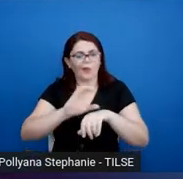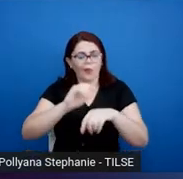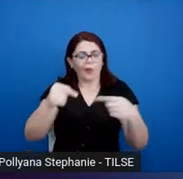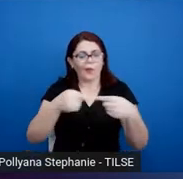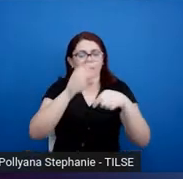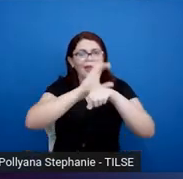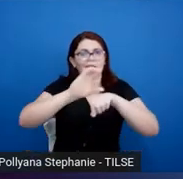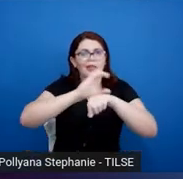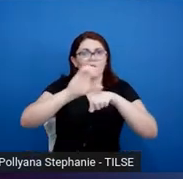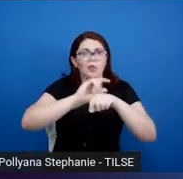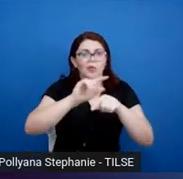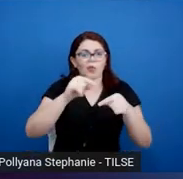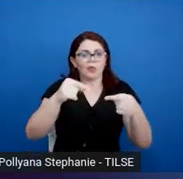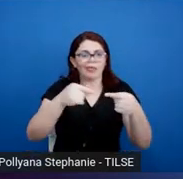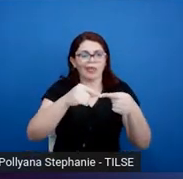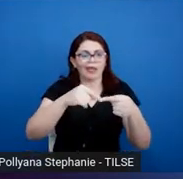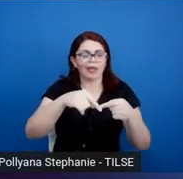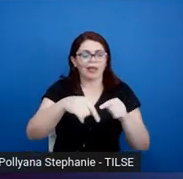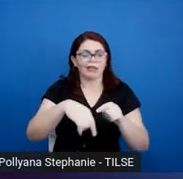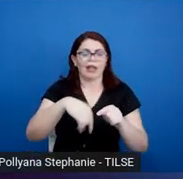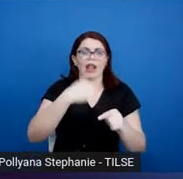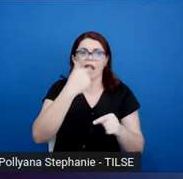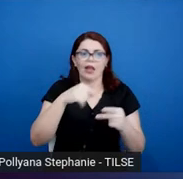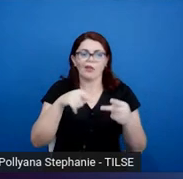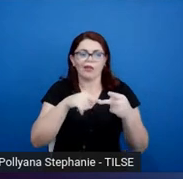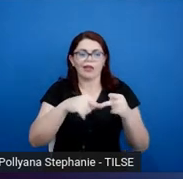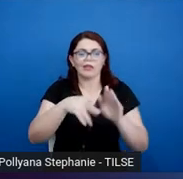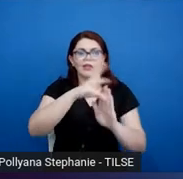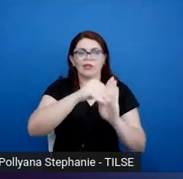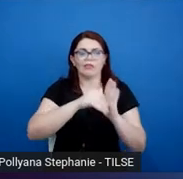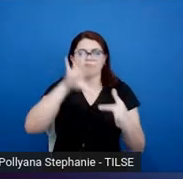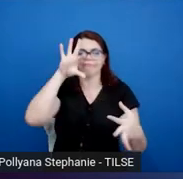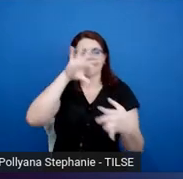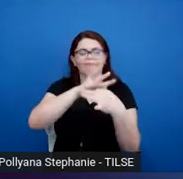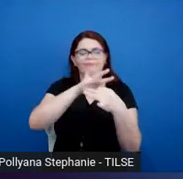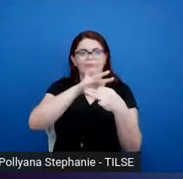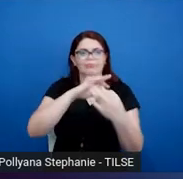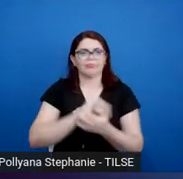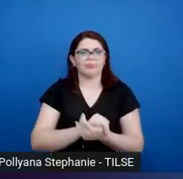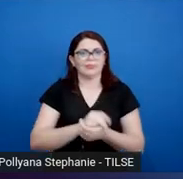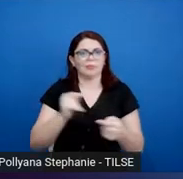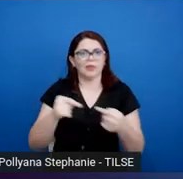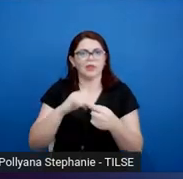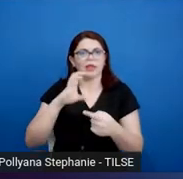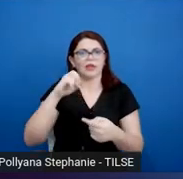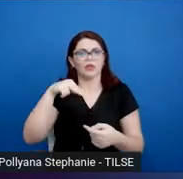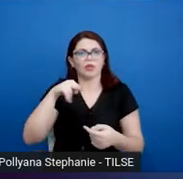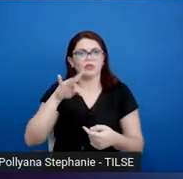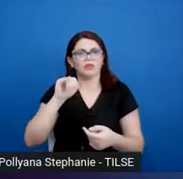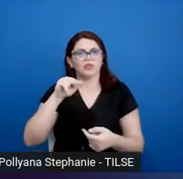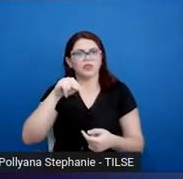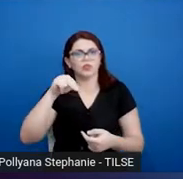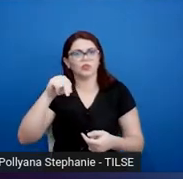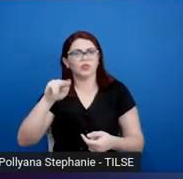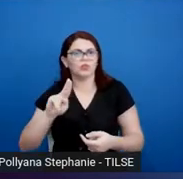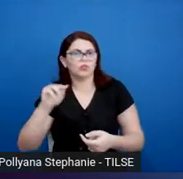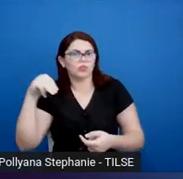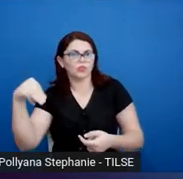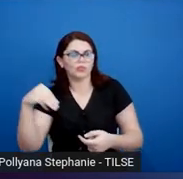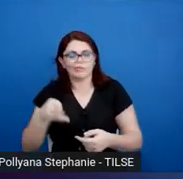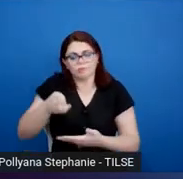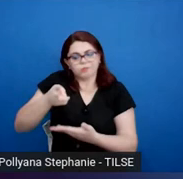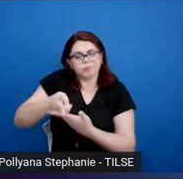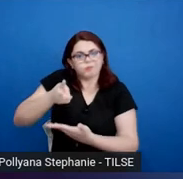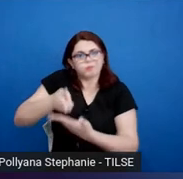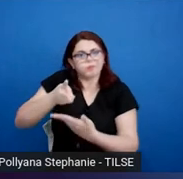are both involved in some way. So on the opposite ends of this continuum, we've got content-driven